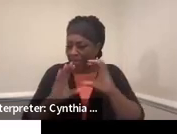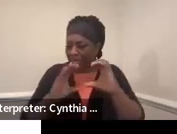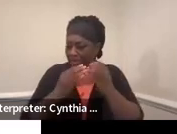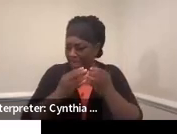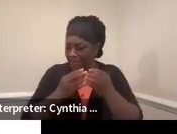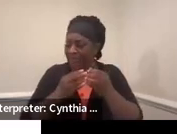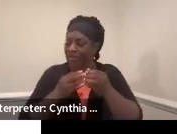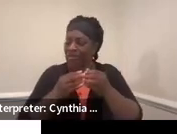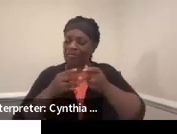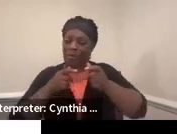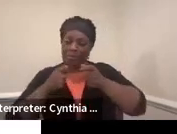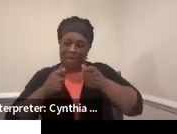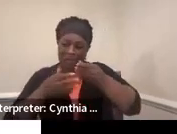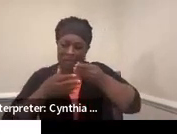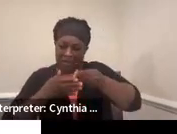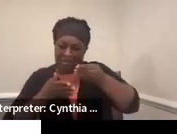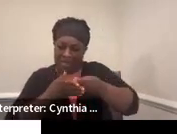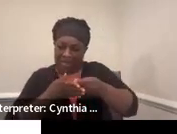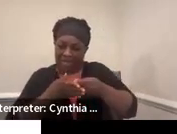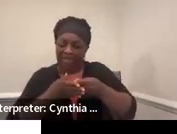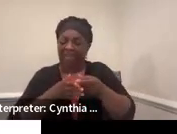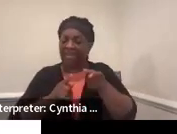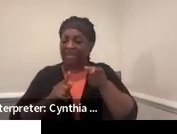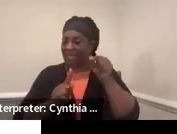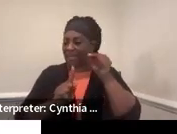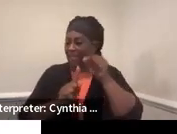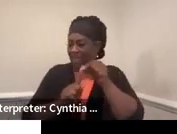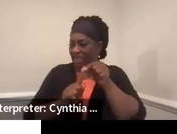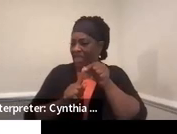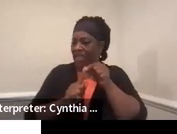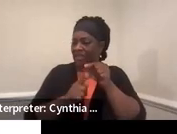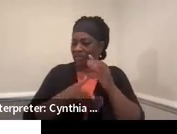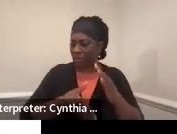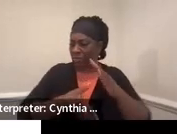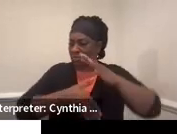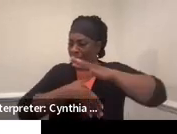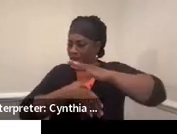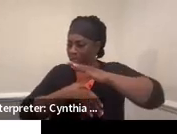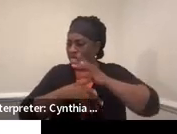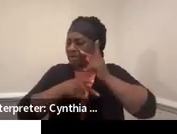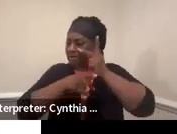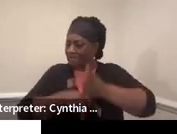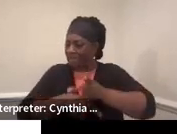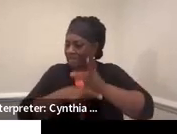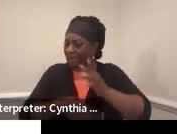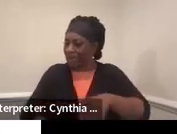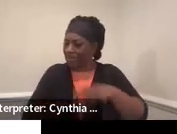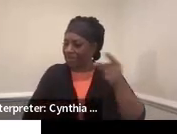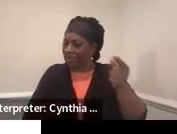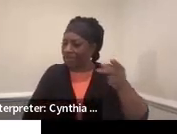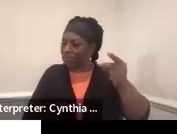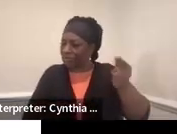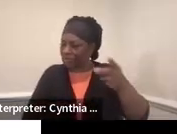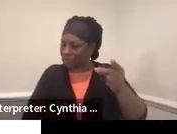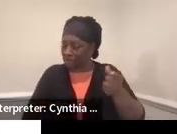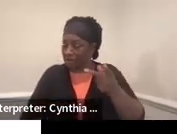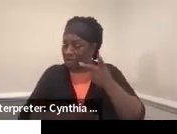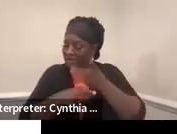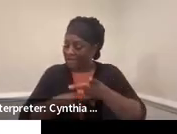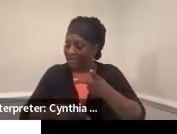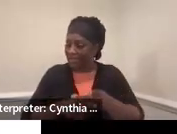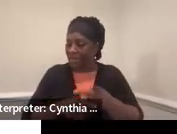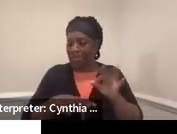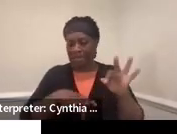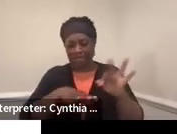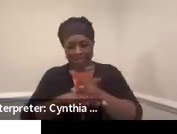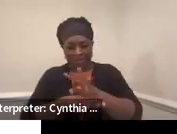management. And he's the primary caregiver for the family dog. You know, that's something going on in the home already, but it's a functional